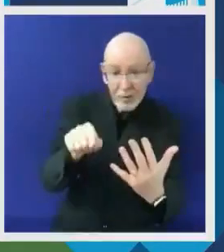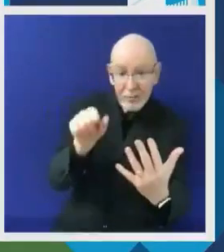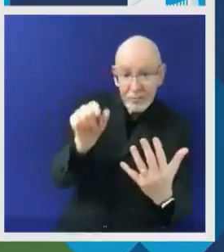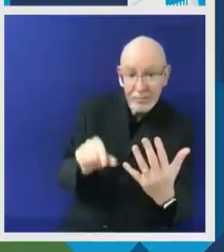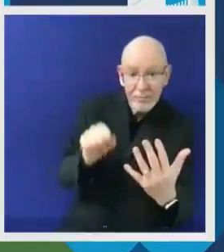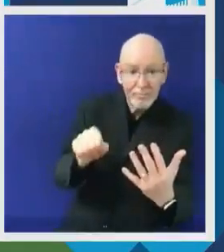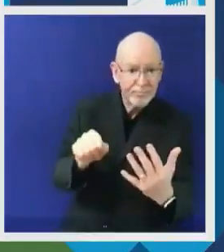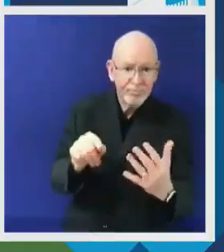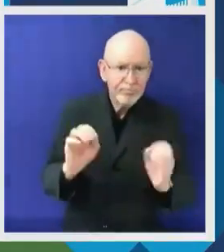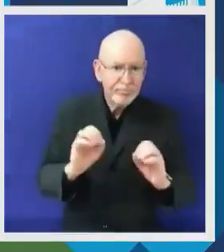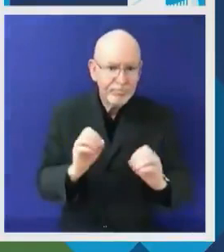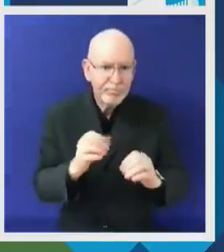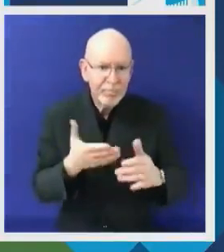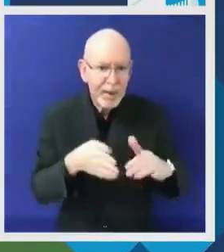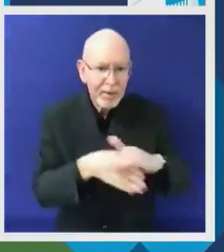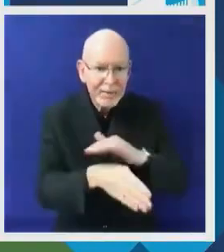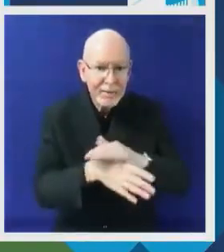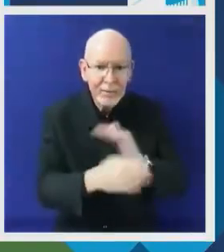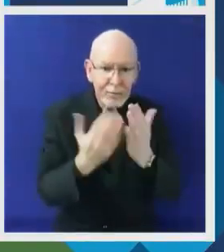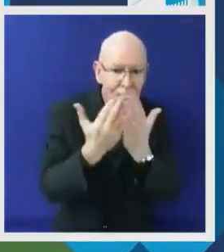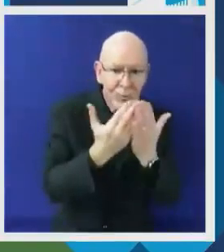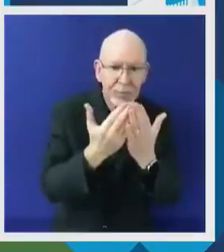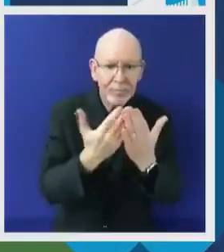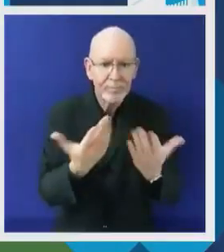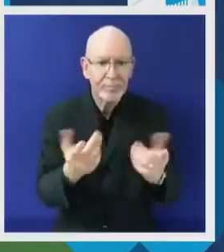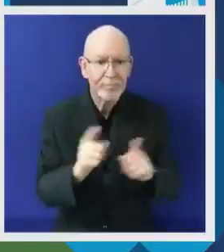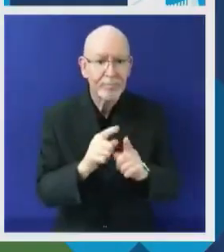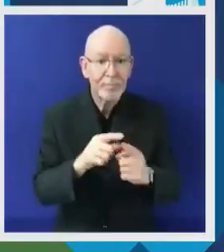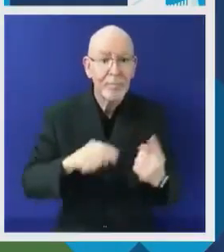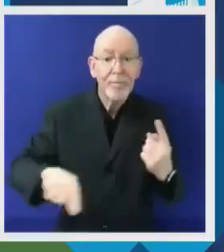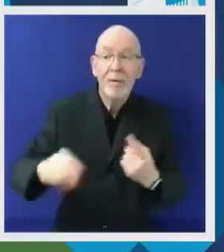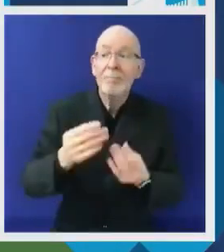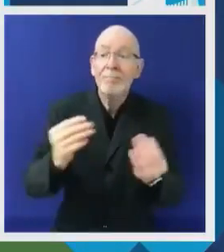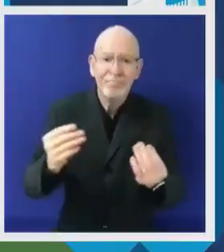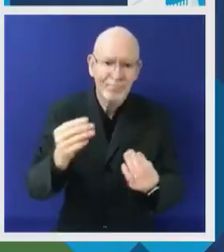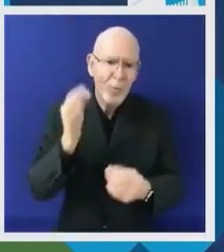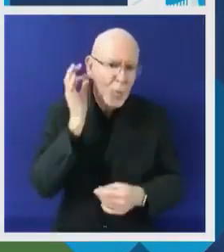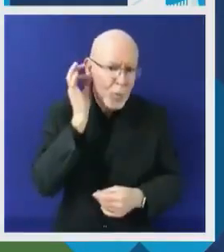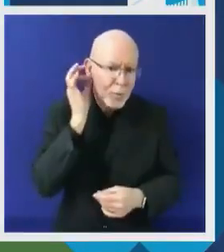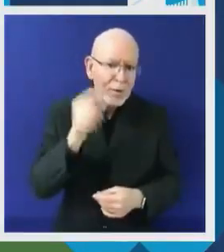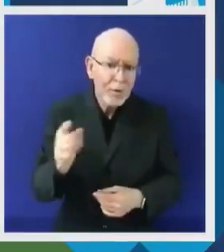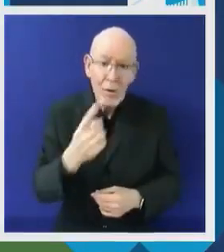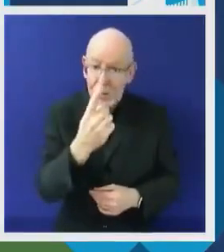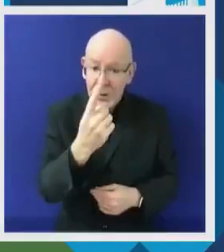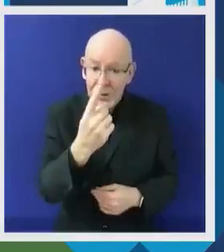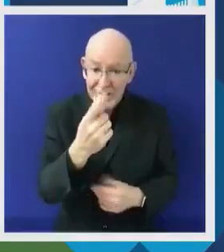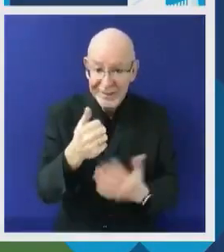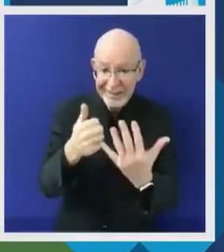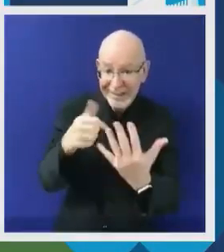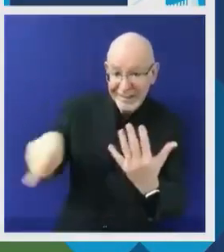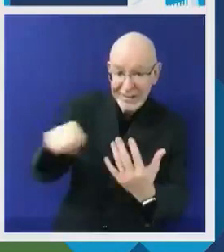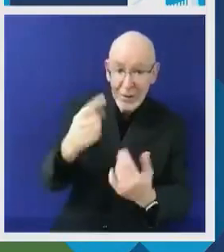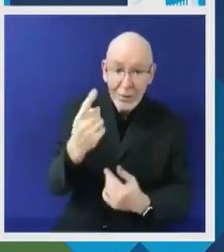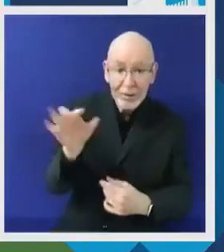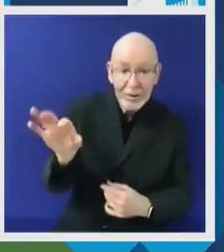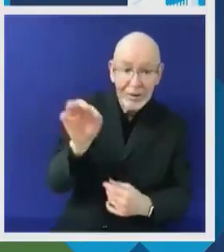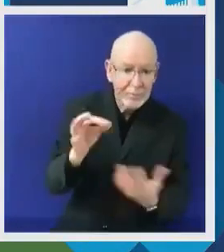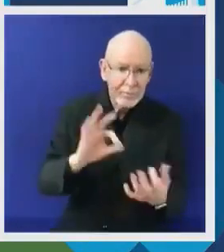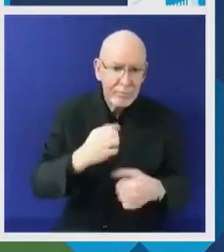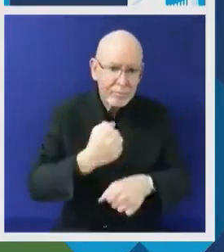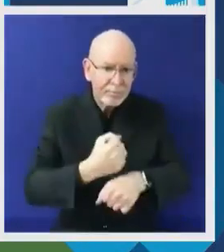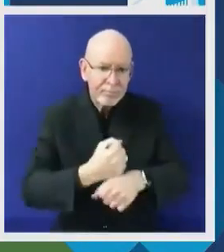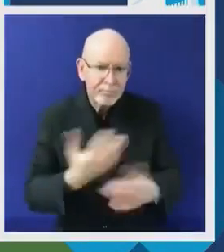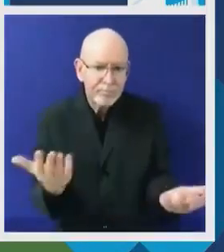continue to pose a threat to young people's lives and futures, making them disproportionately vulnerable to both